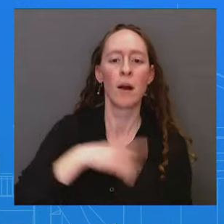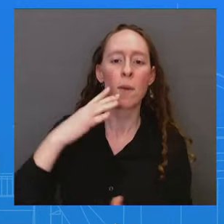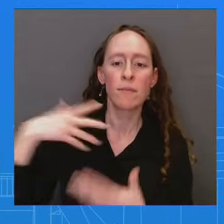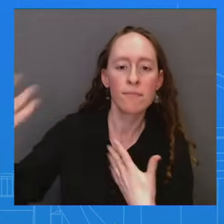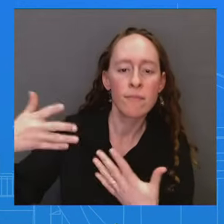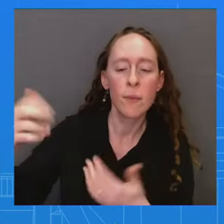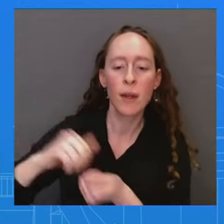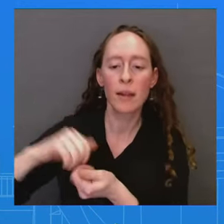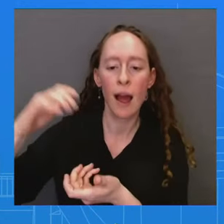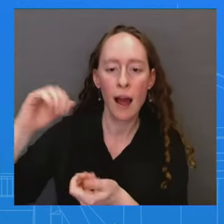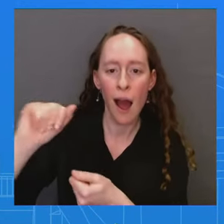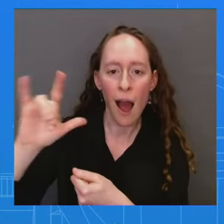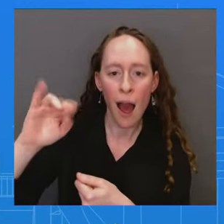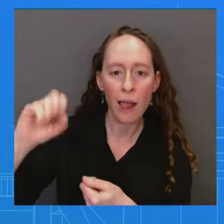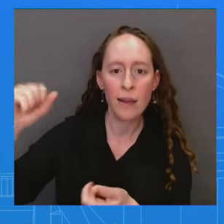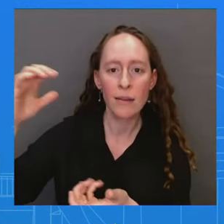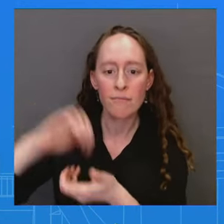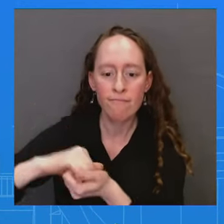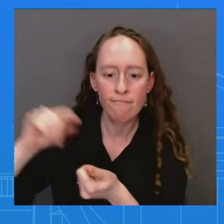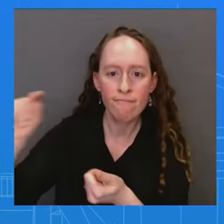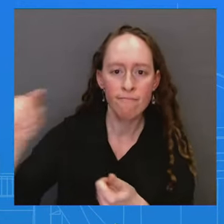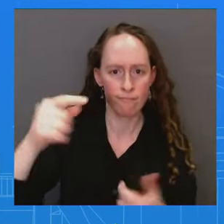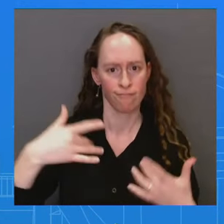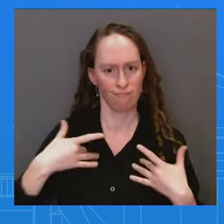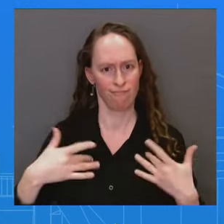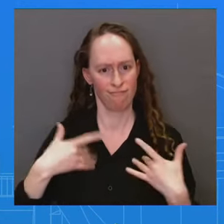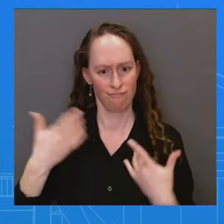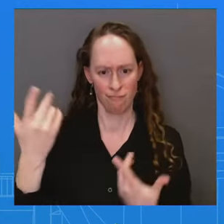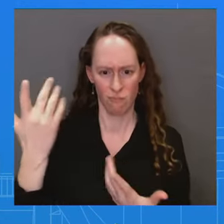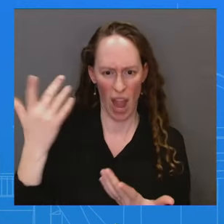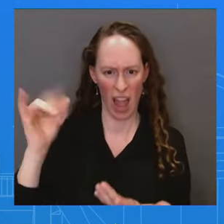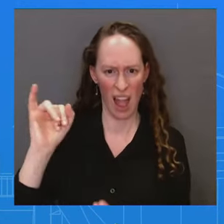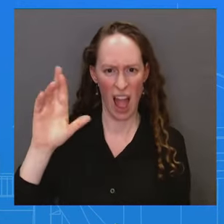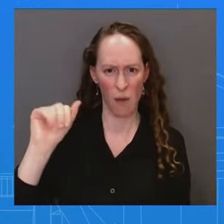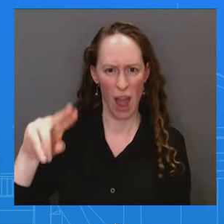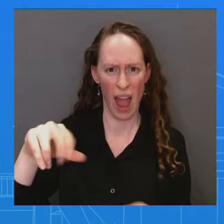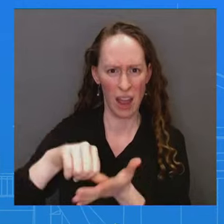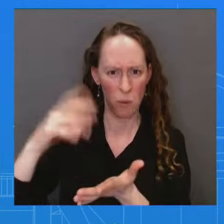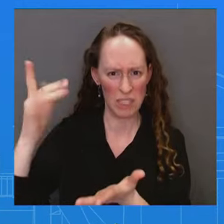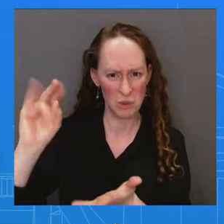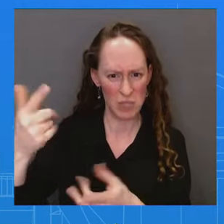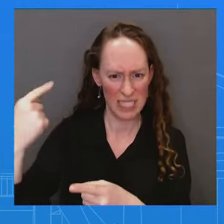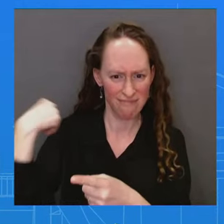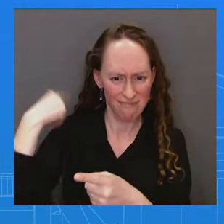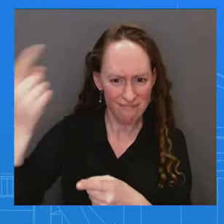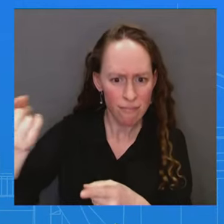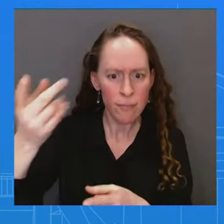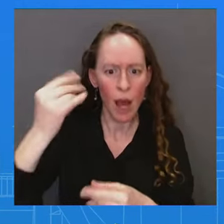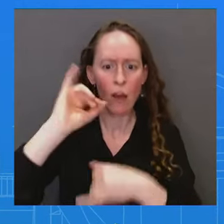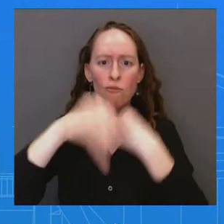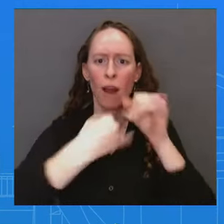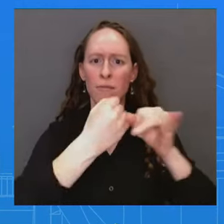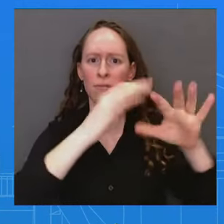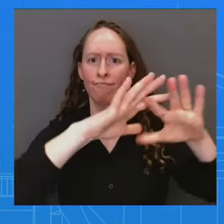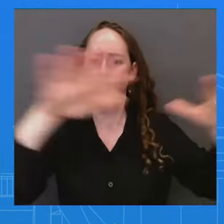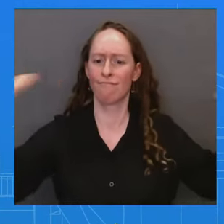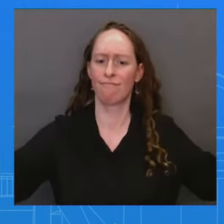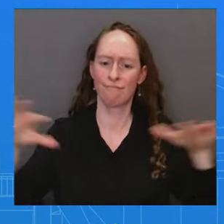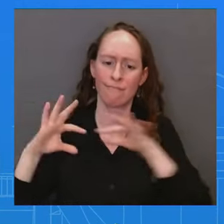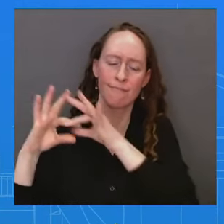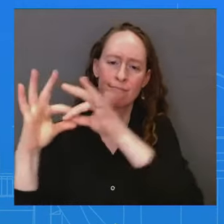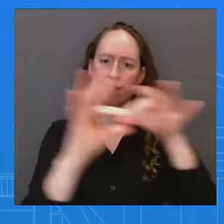destabilizing behavior in close coordination, of course, with the international community. Now, I've gotten a question over the last two days.